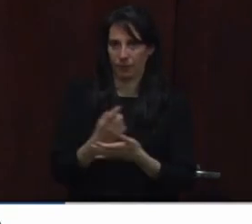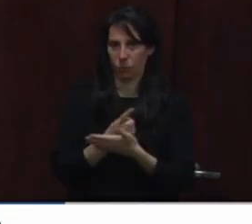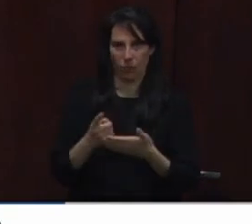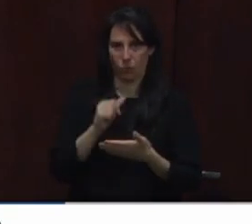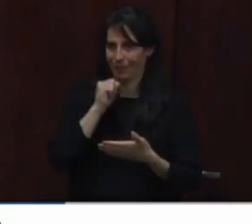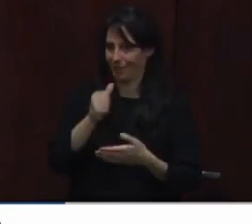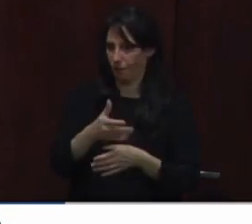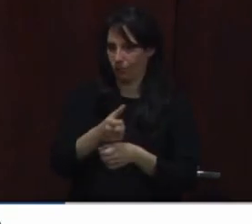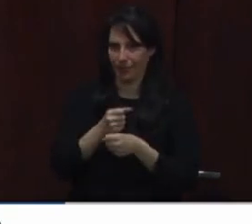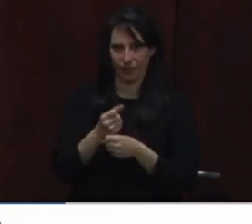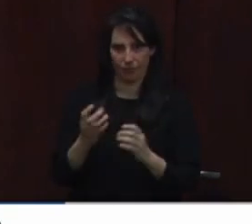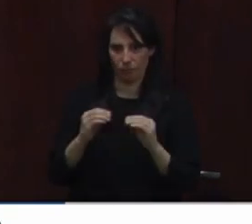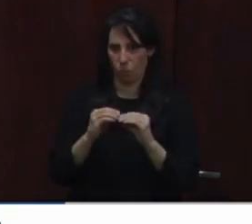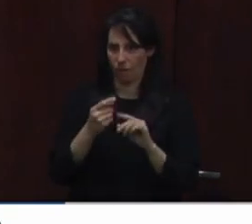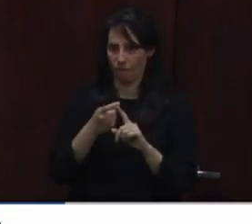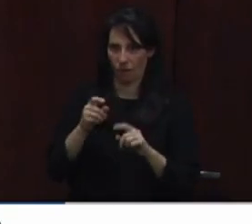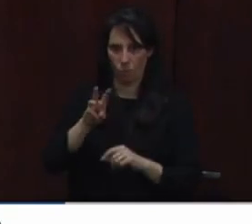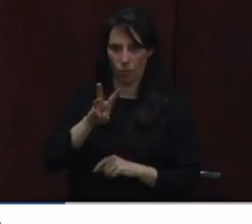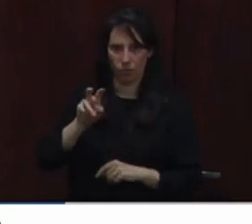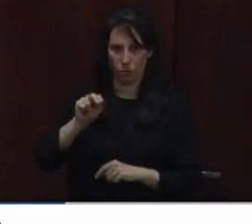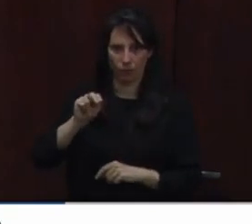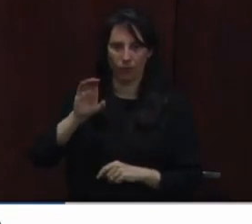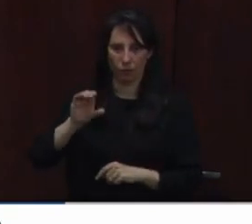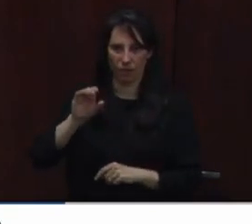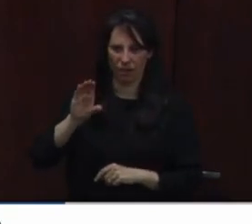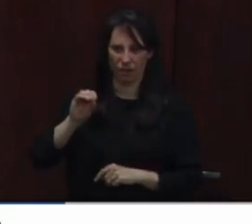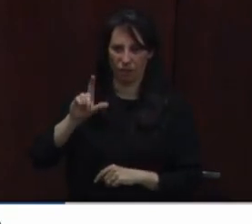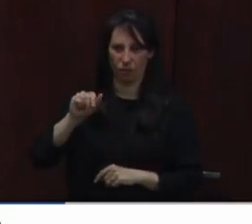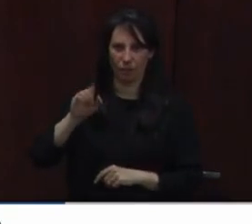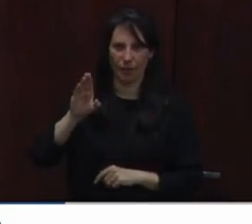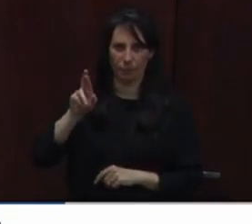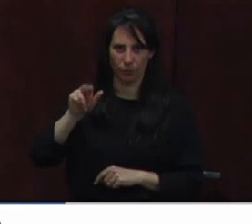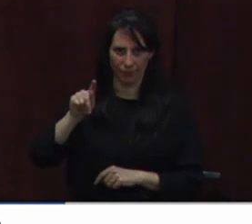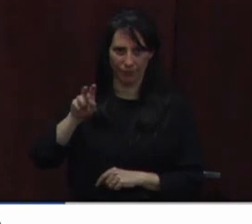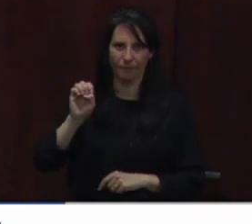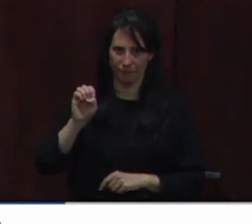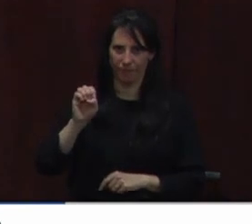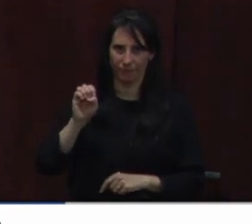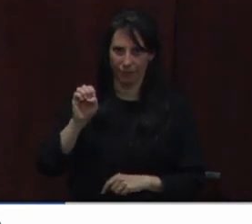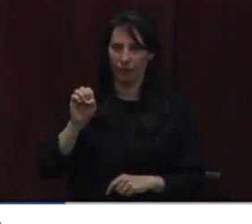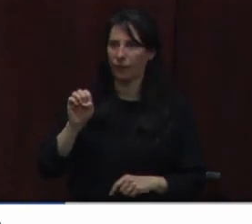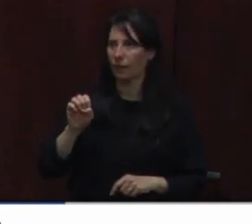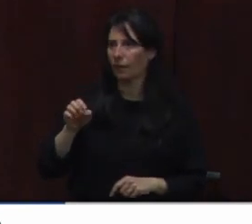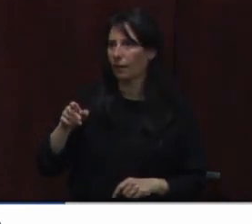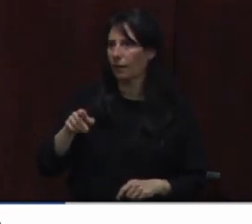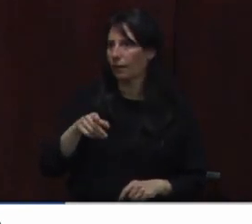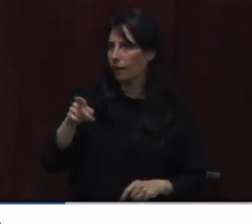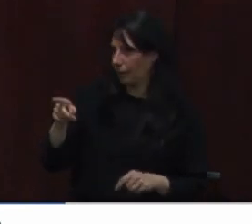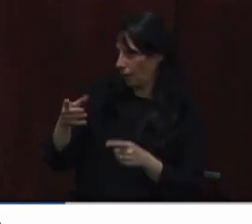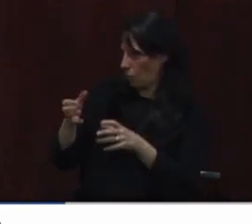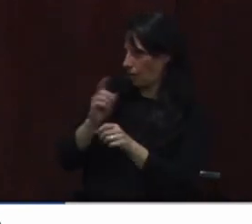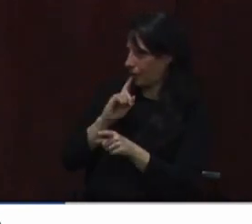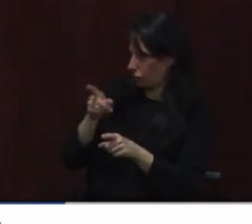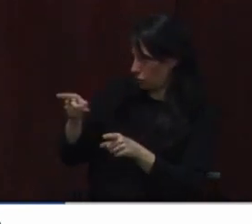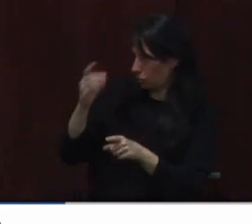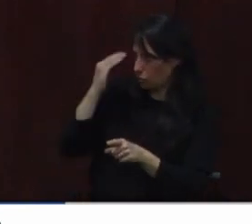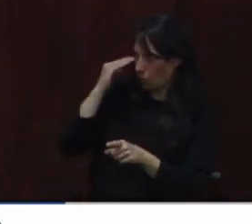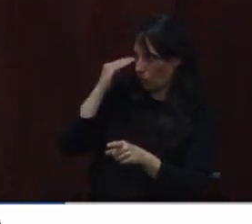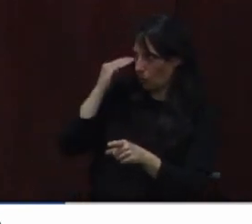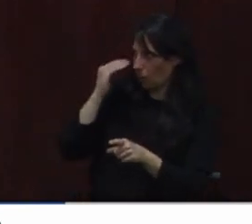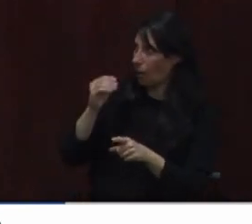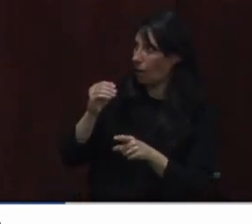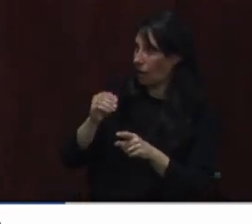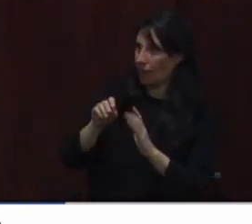okay thank you for advocating for us I just want to make sure you heard what Stacy said how many vaccines the state is getting as a whole state it's only